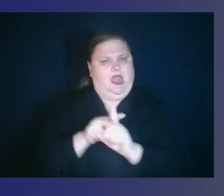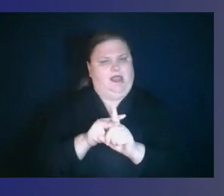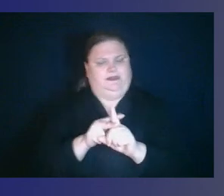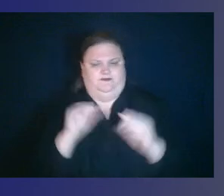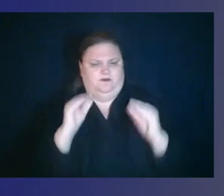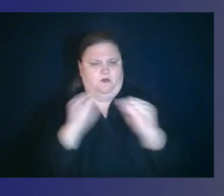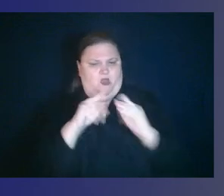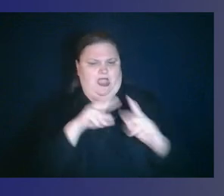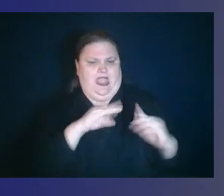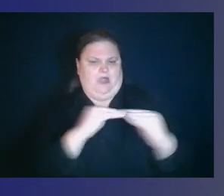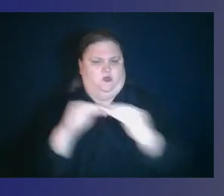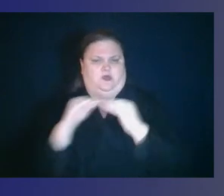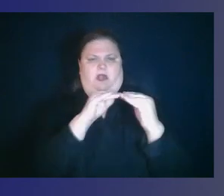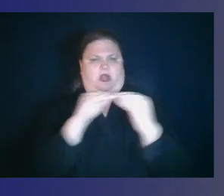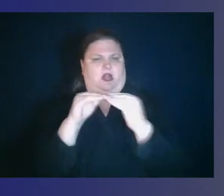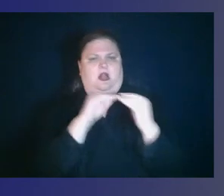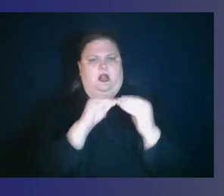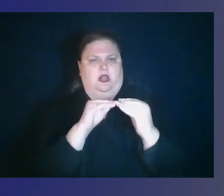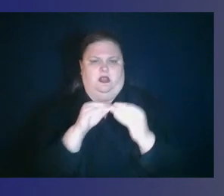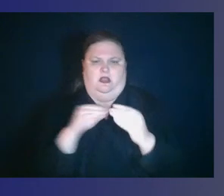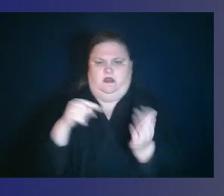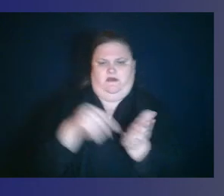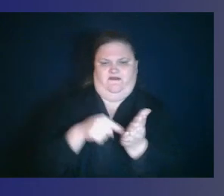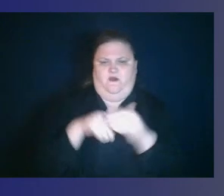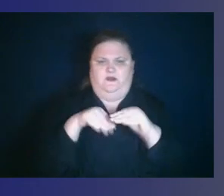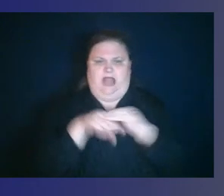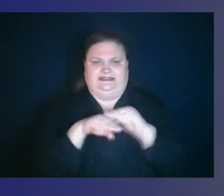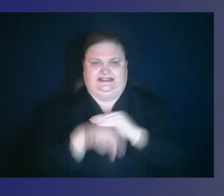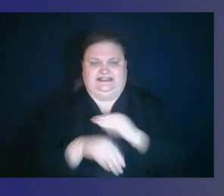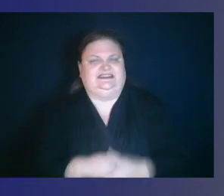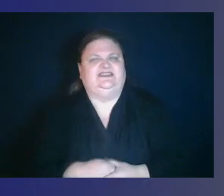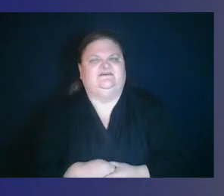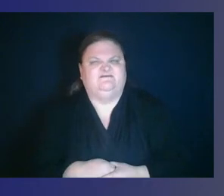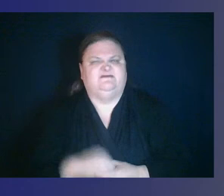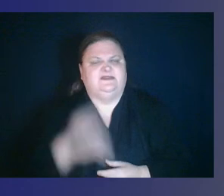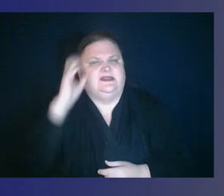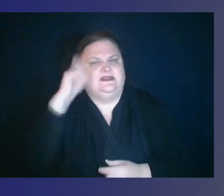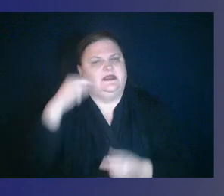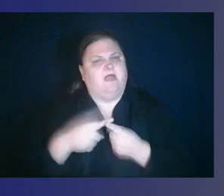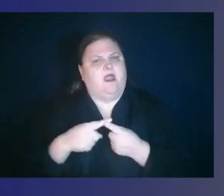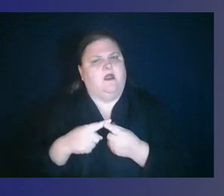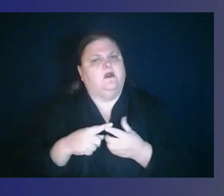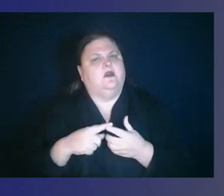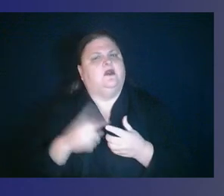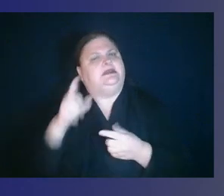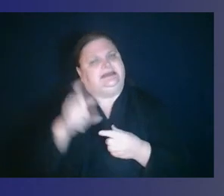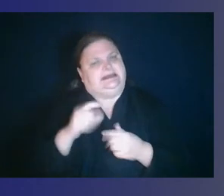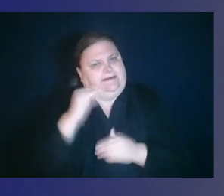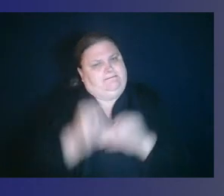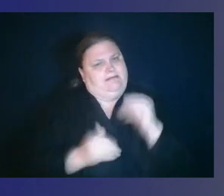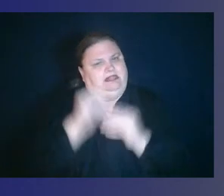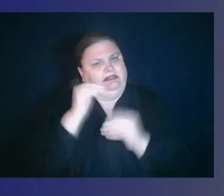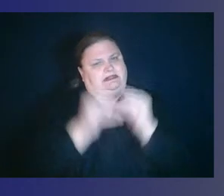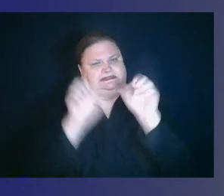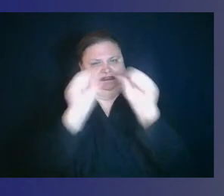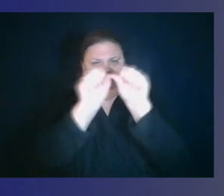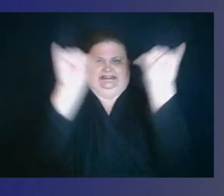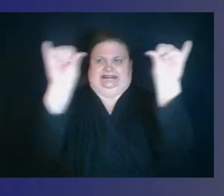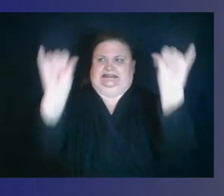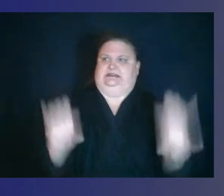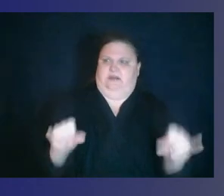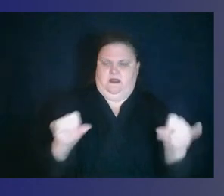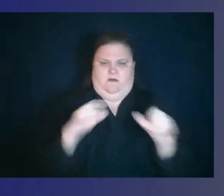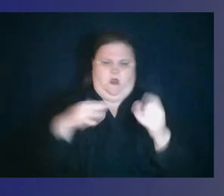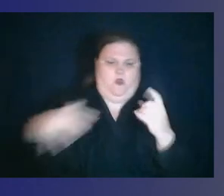experience is, it's not just, you know, part of what we need to change and build is the infrastructure that surrounds child care